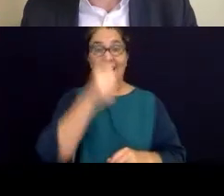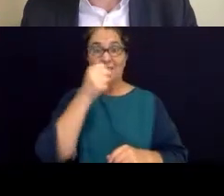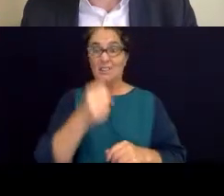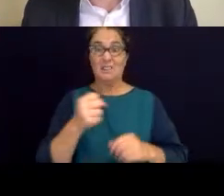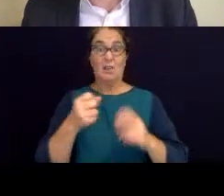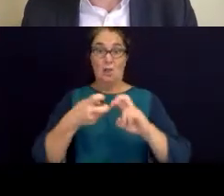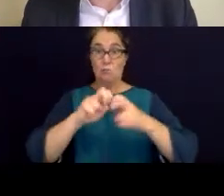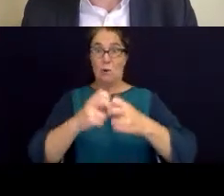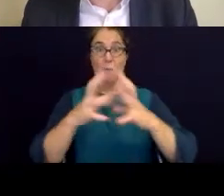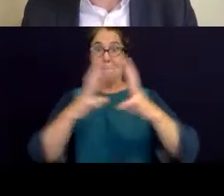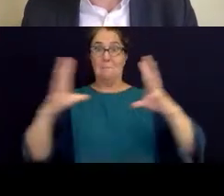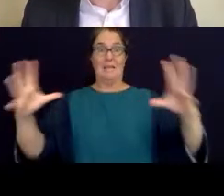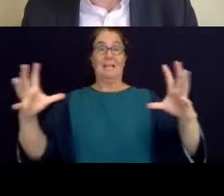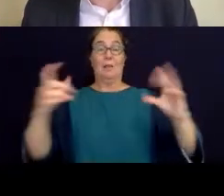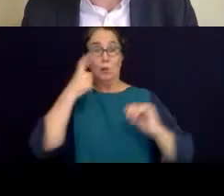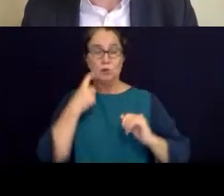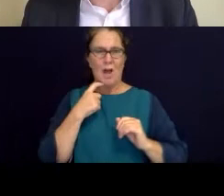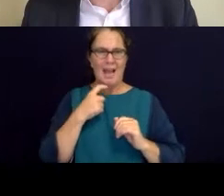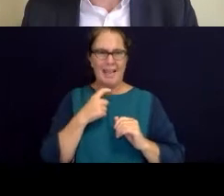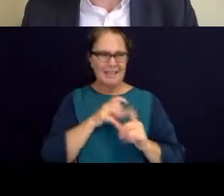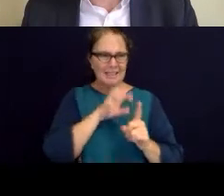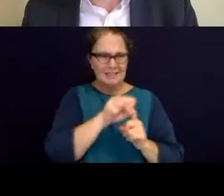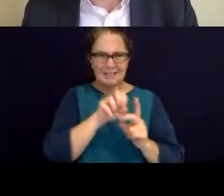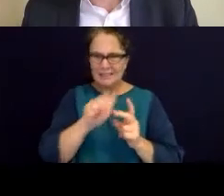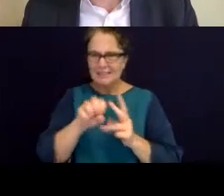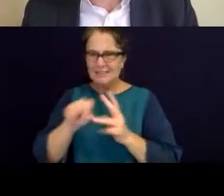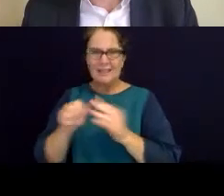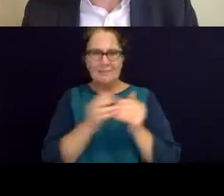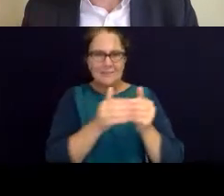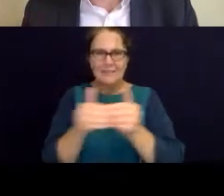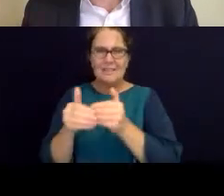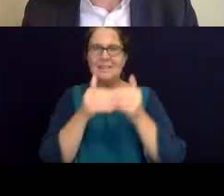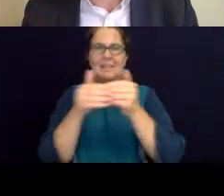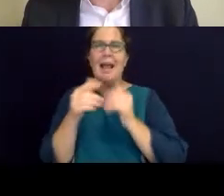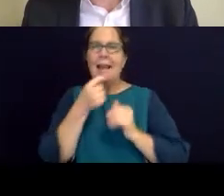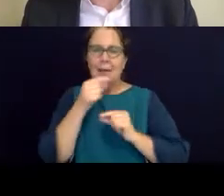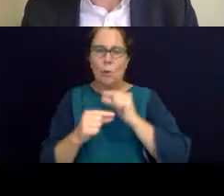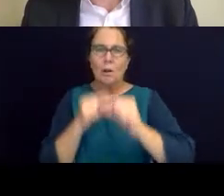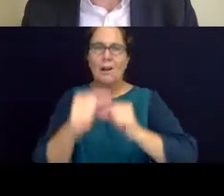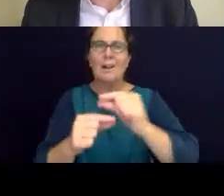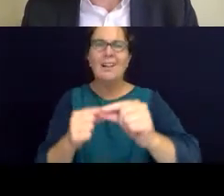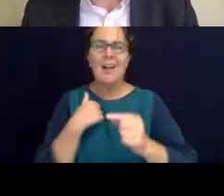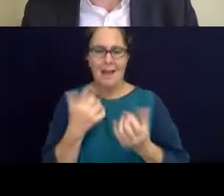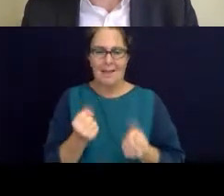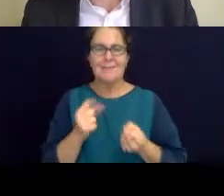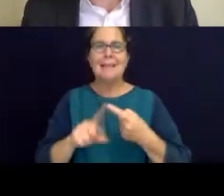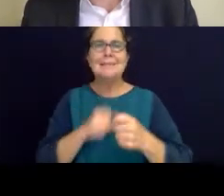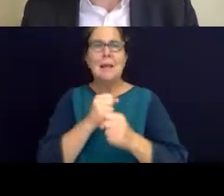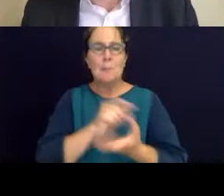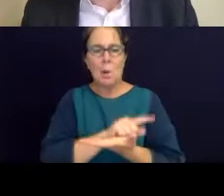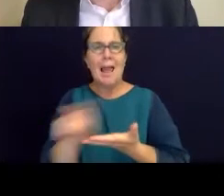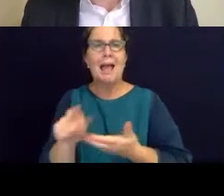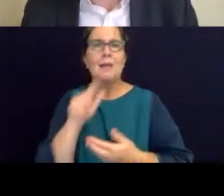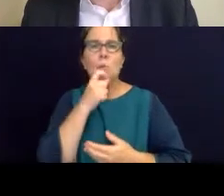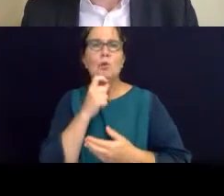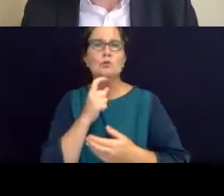we've attempted to do that. And we've got some examples of that which we can talk about later on in our kōrero and our